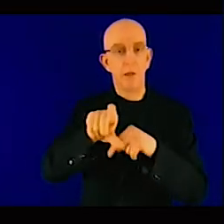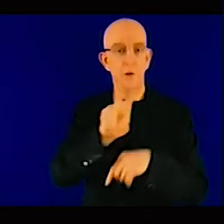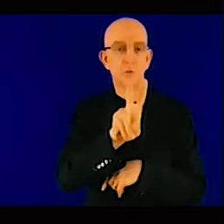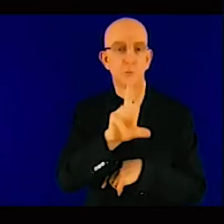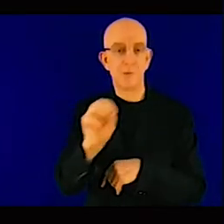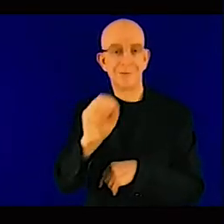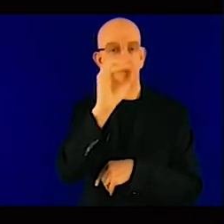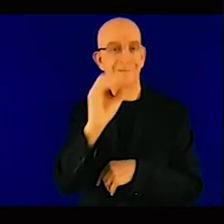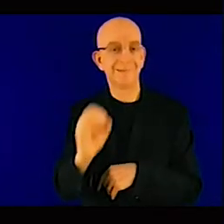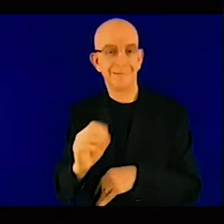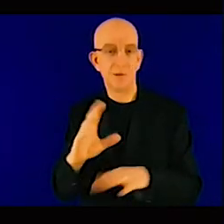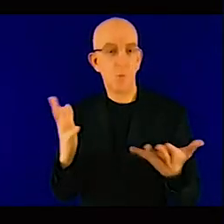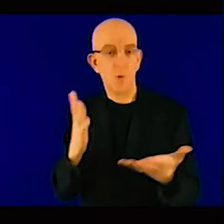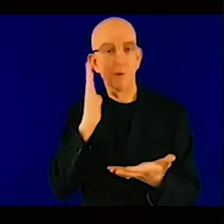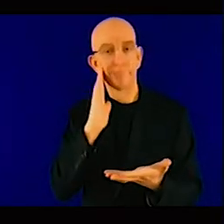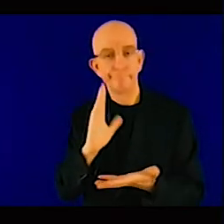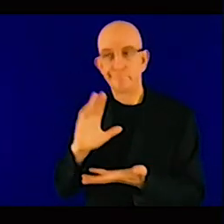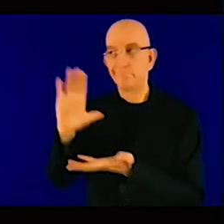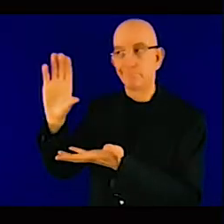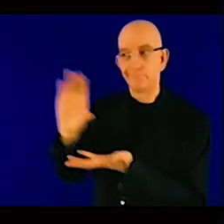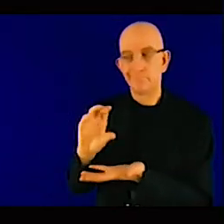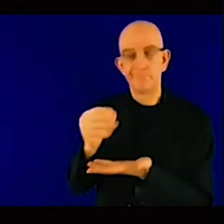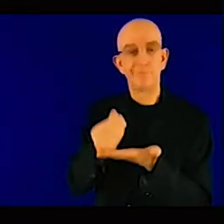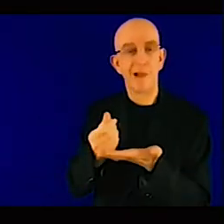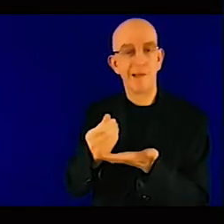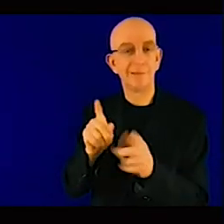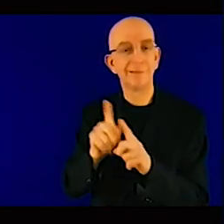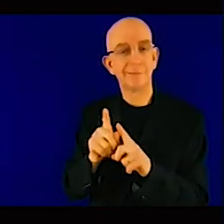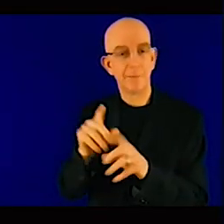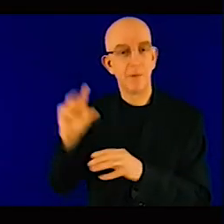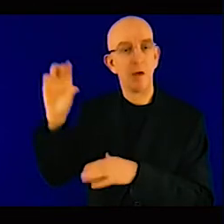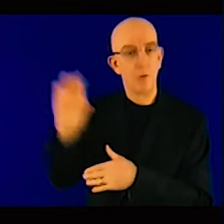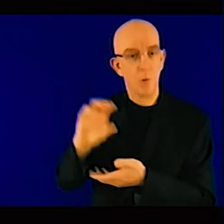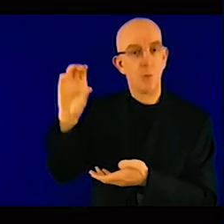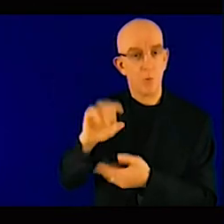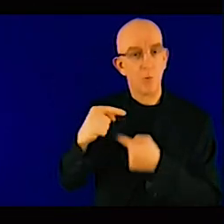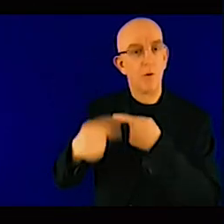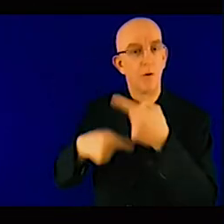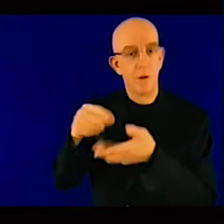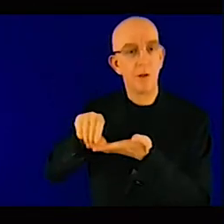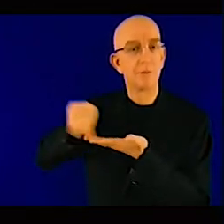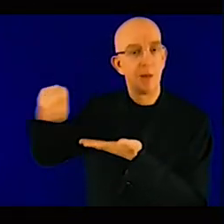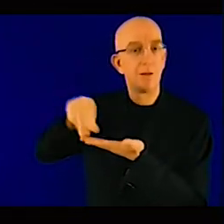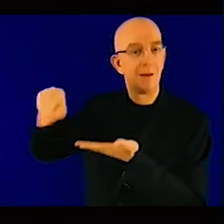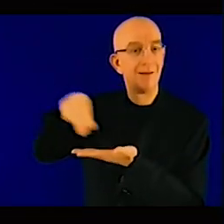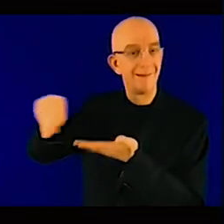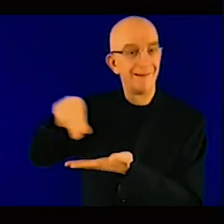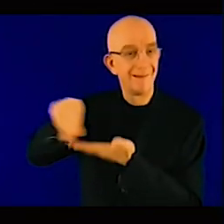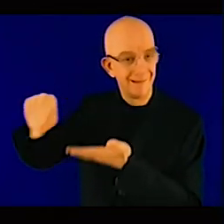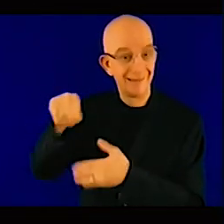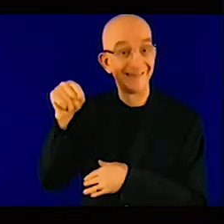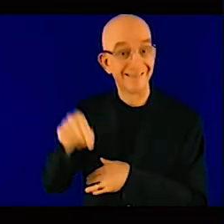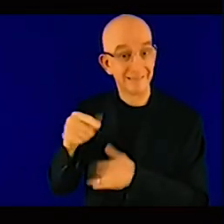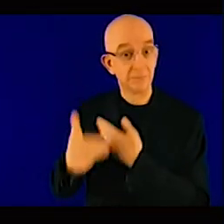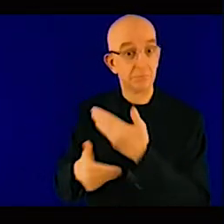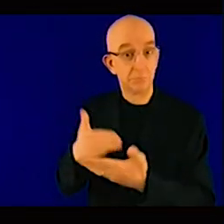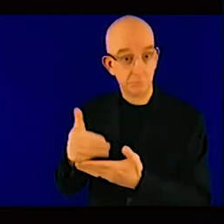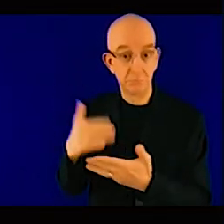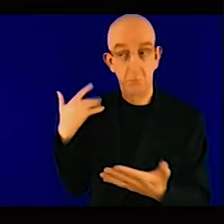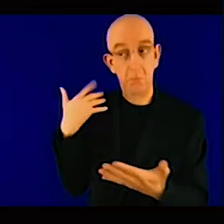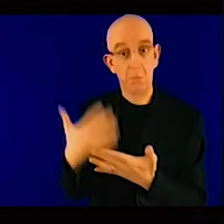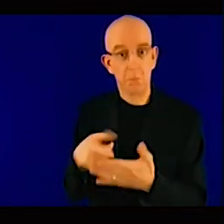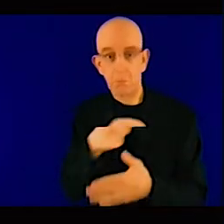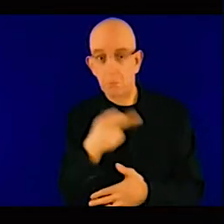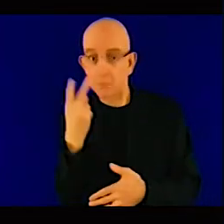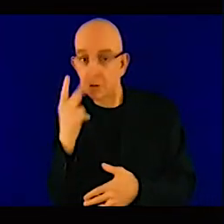that will help cater in private sector through open tender process, to transparent. So that is, for